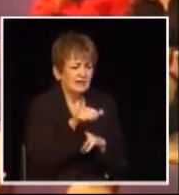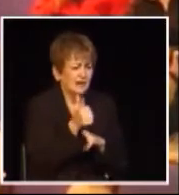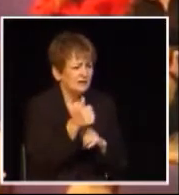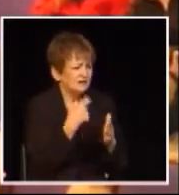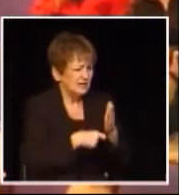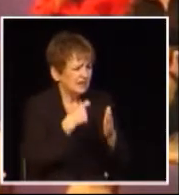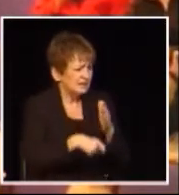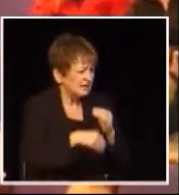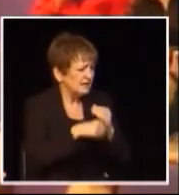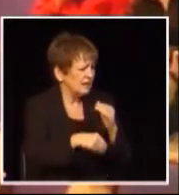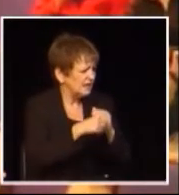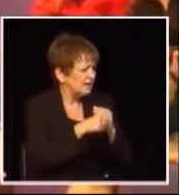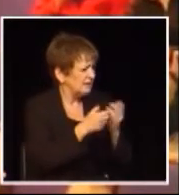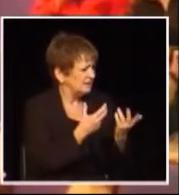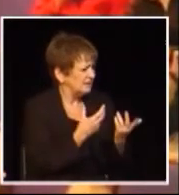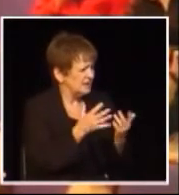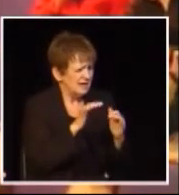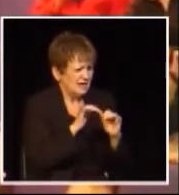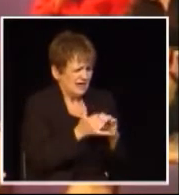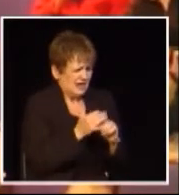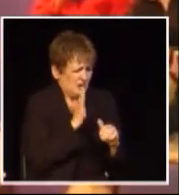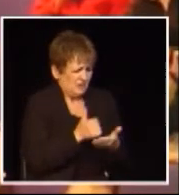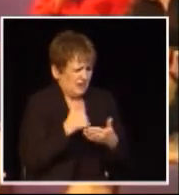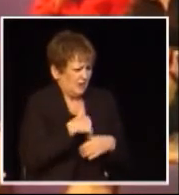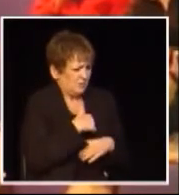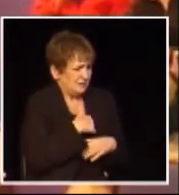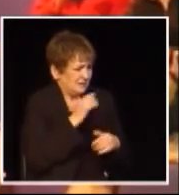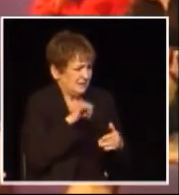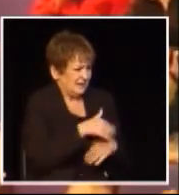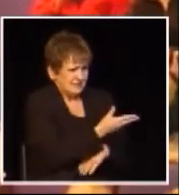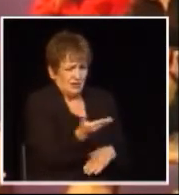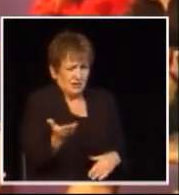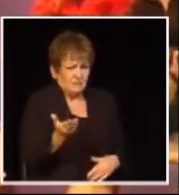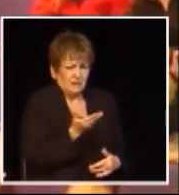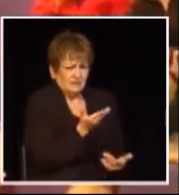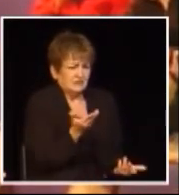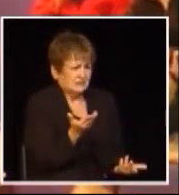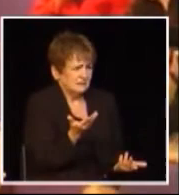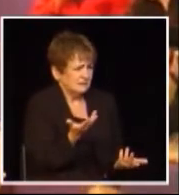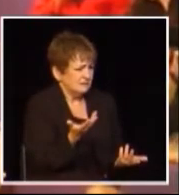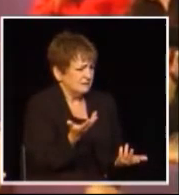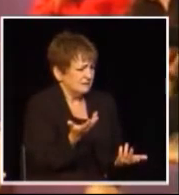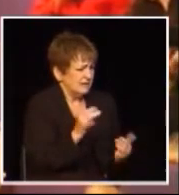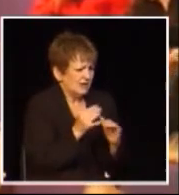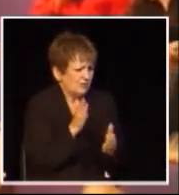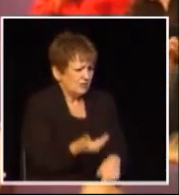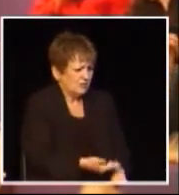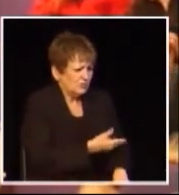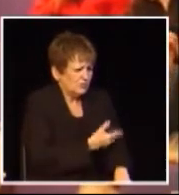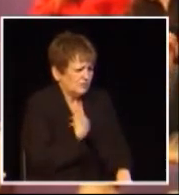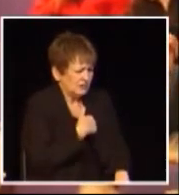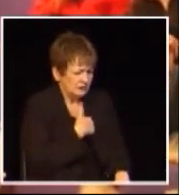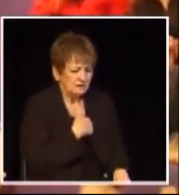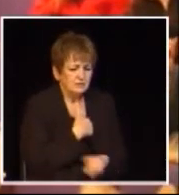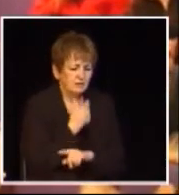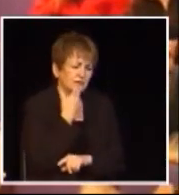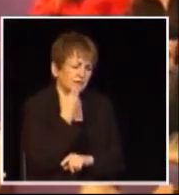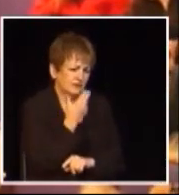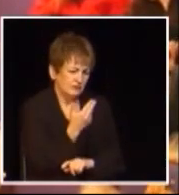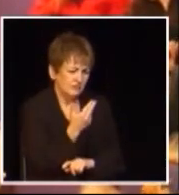like the carbon tax that's us tell us how it's going to I don't see it thank you